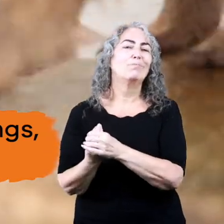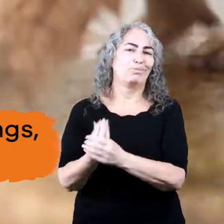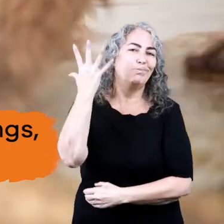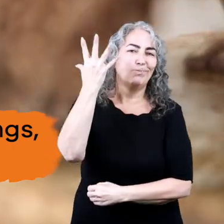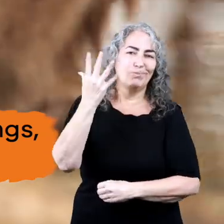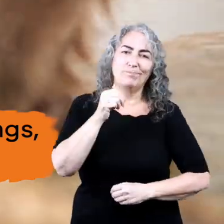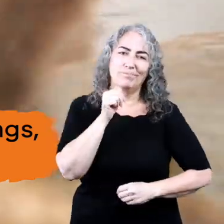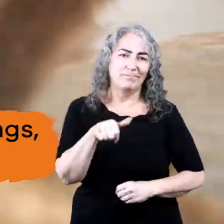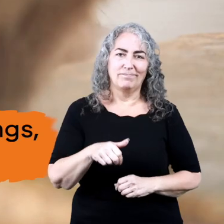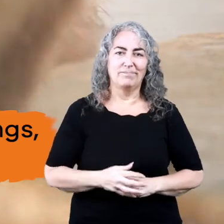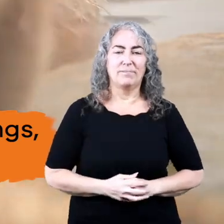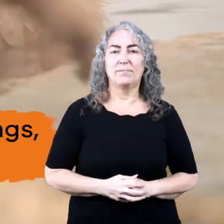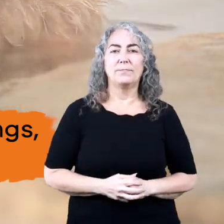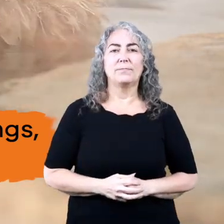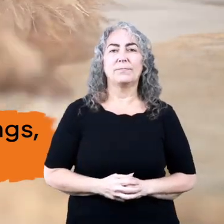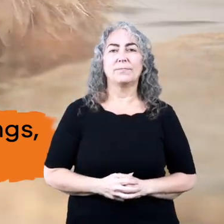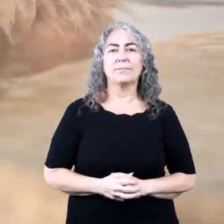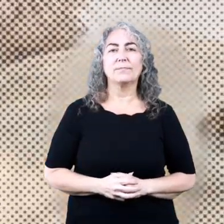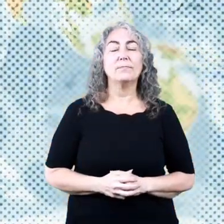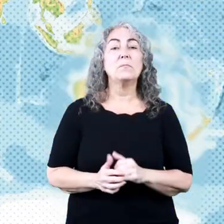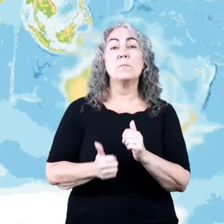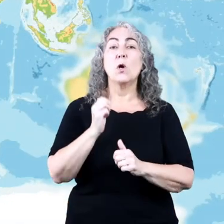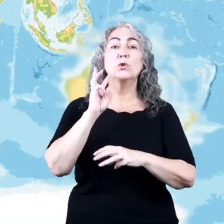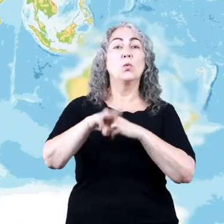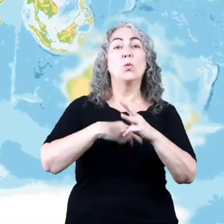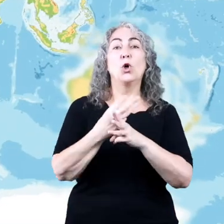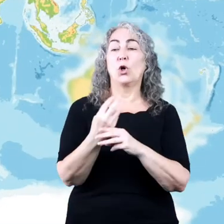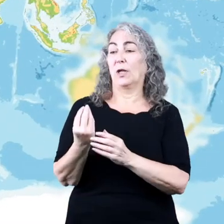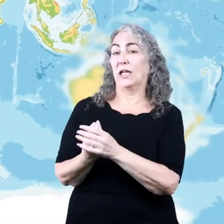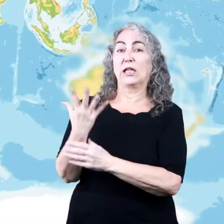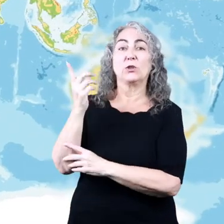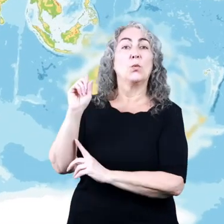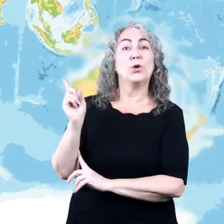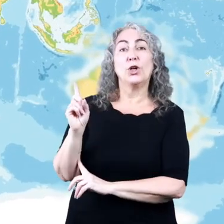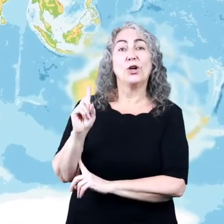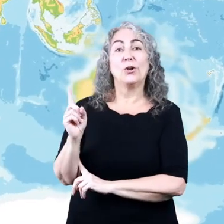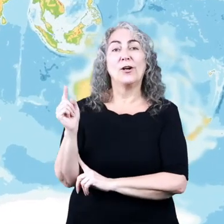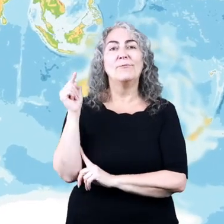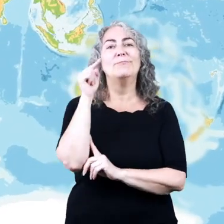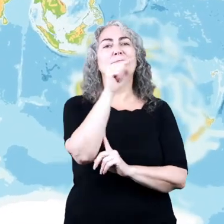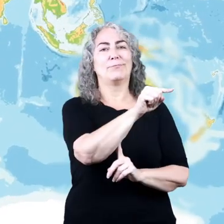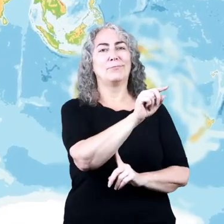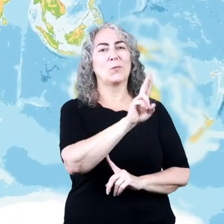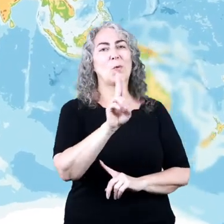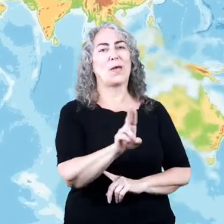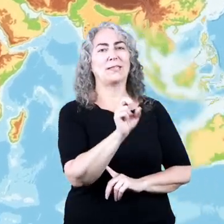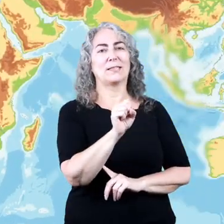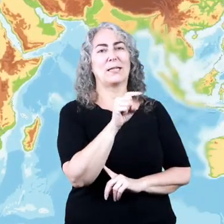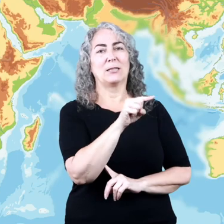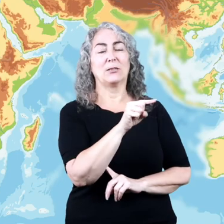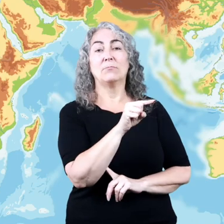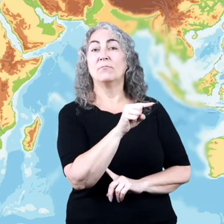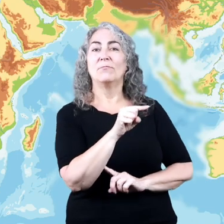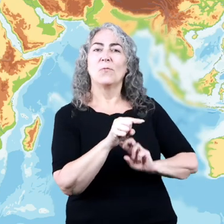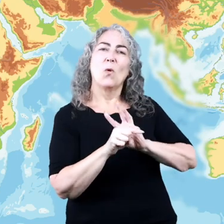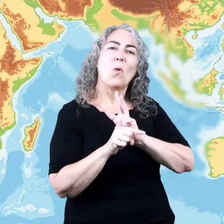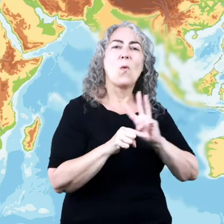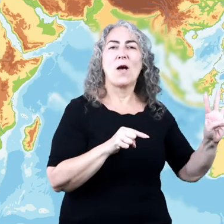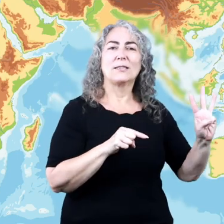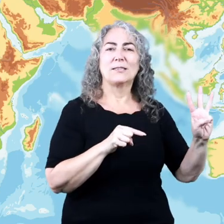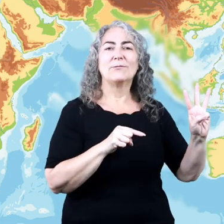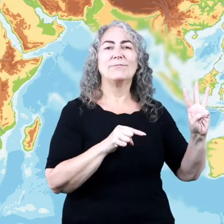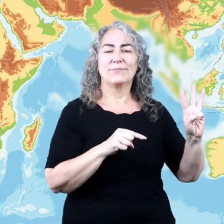all hot springs are geysers. Most of the world's geysers are located in the United States,